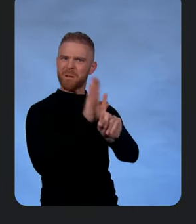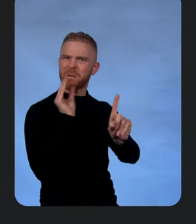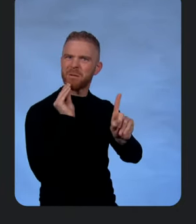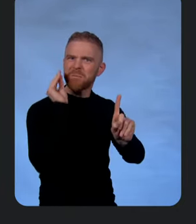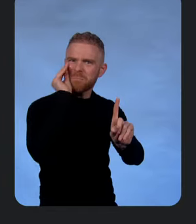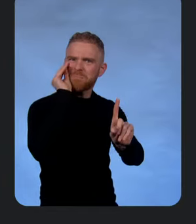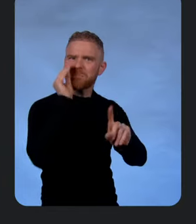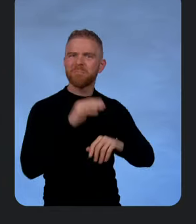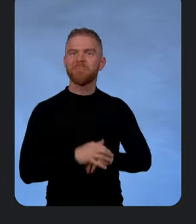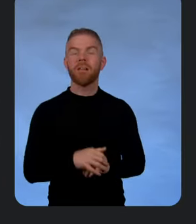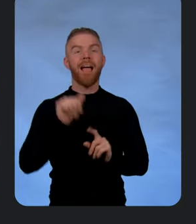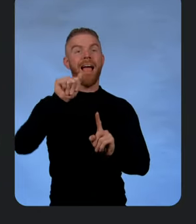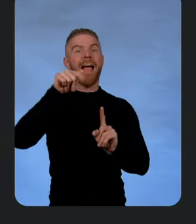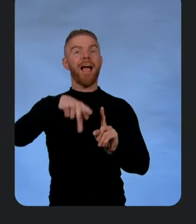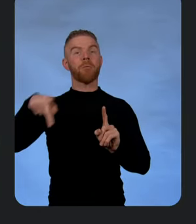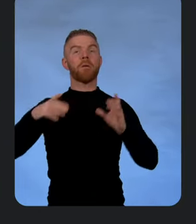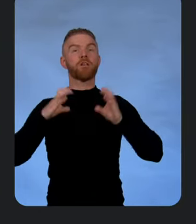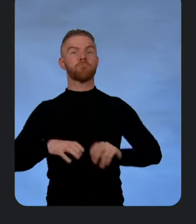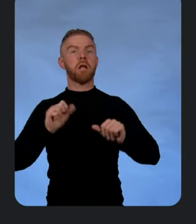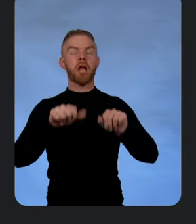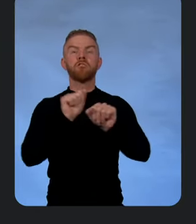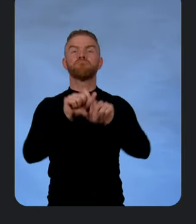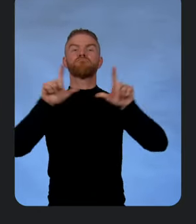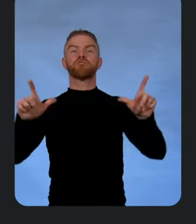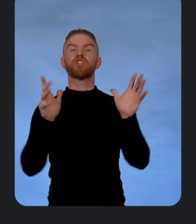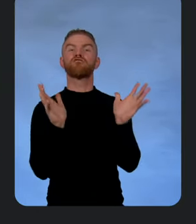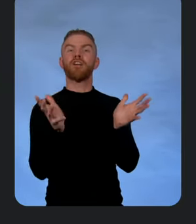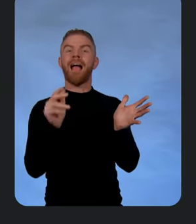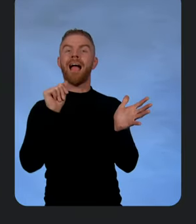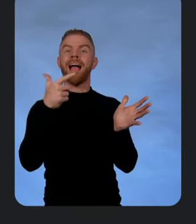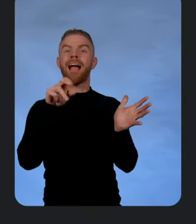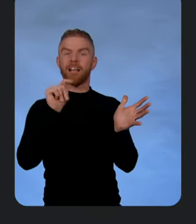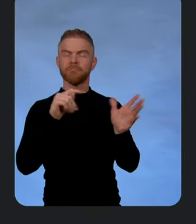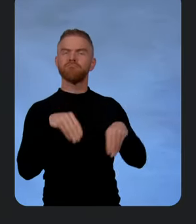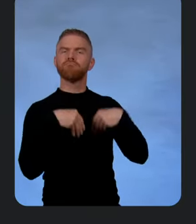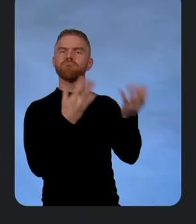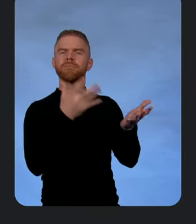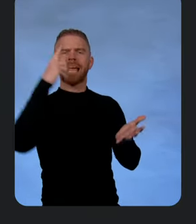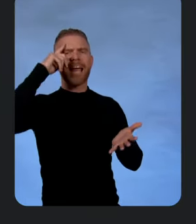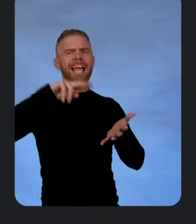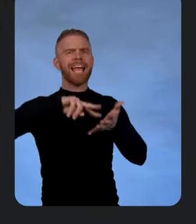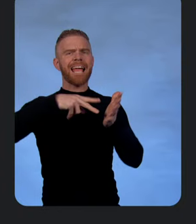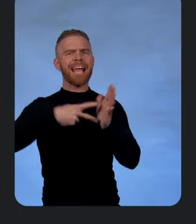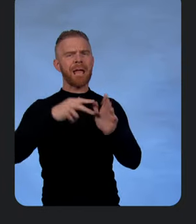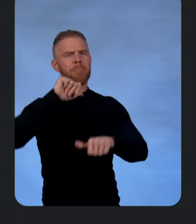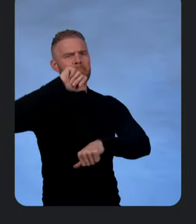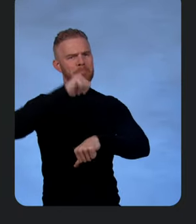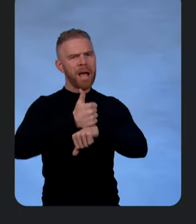the app, the customer can open the chat agent, which is right here.